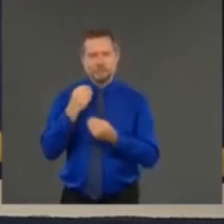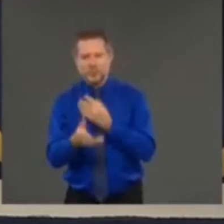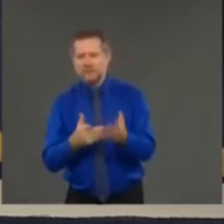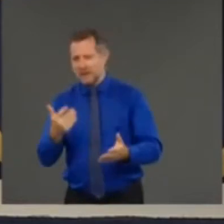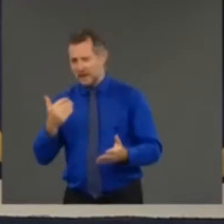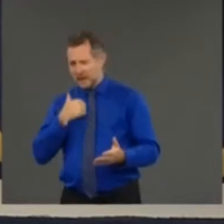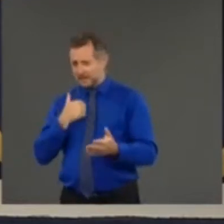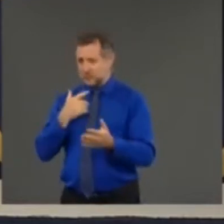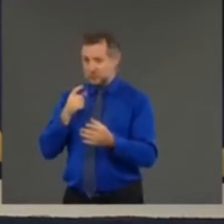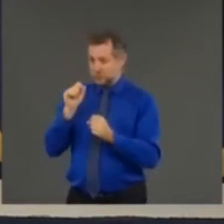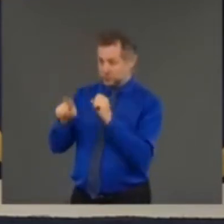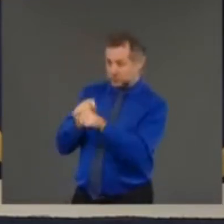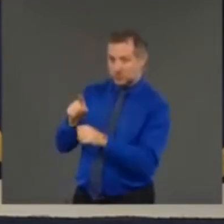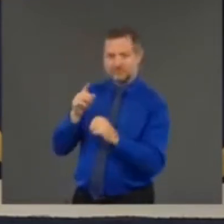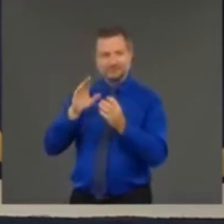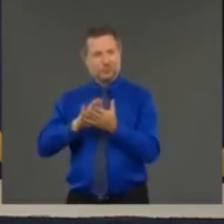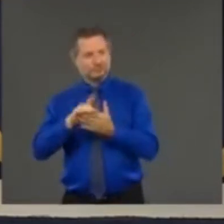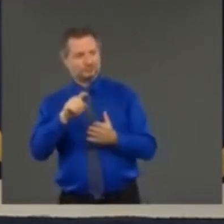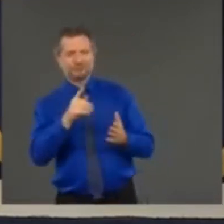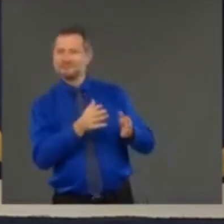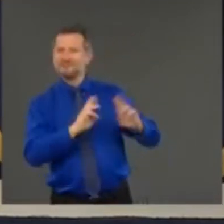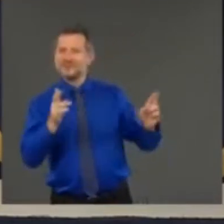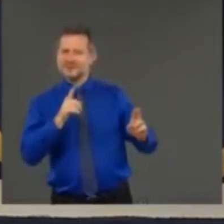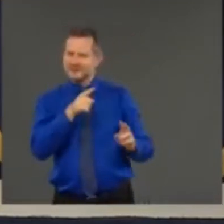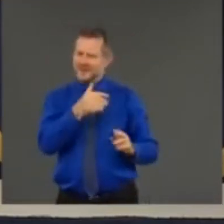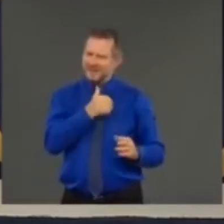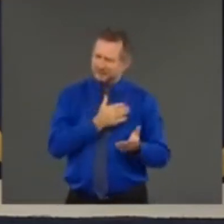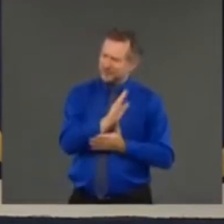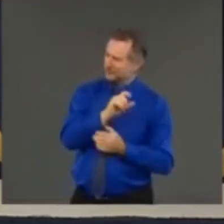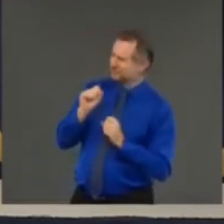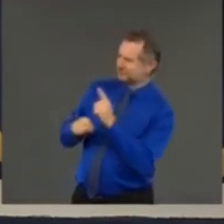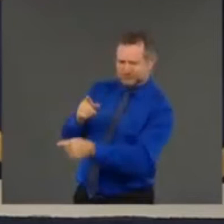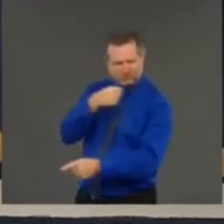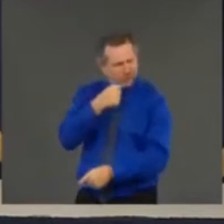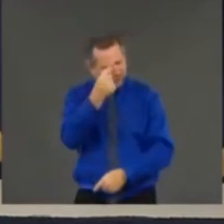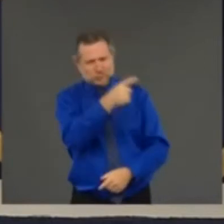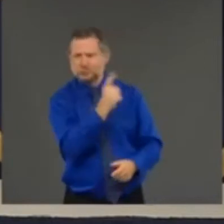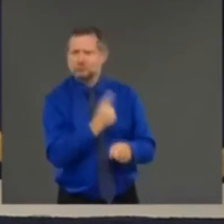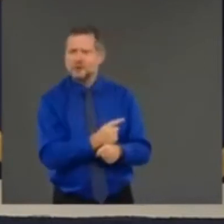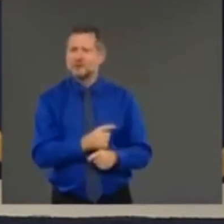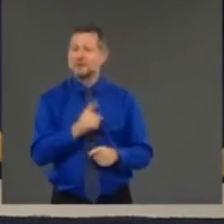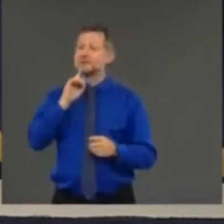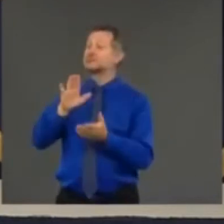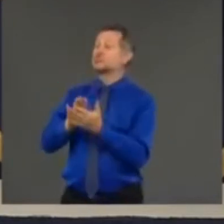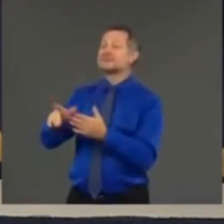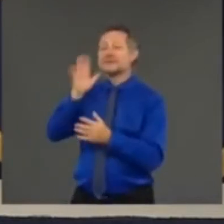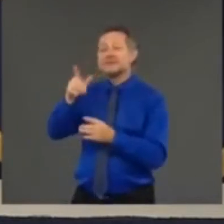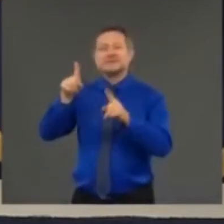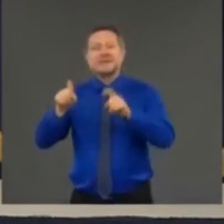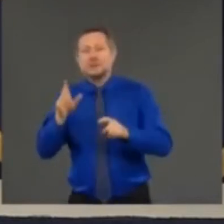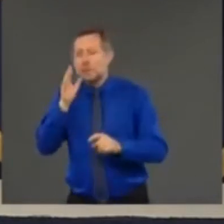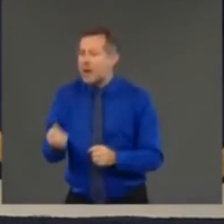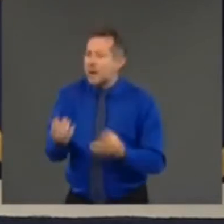I mean they're good questions school district is going to test how many tests